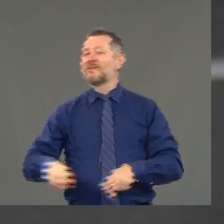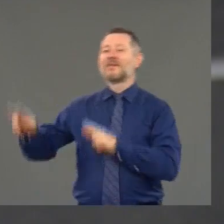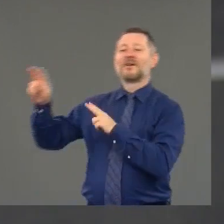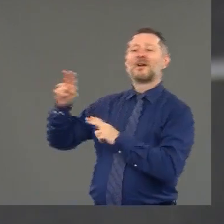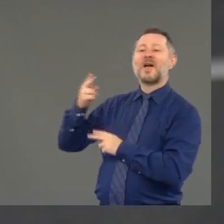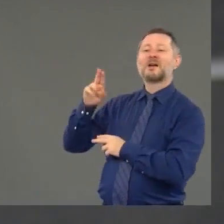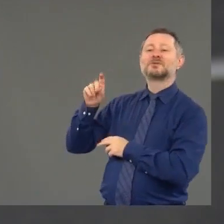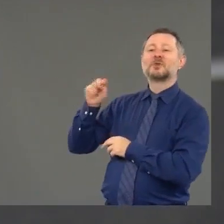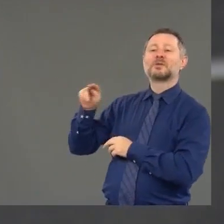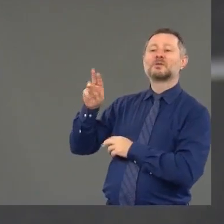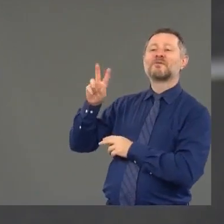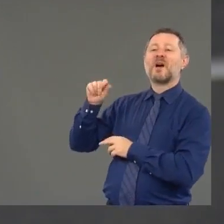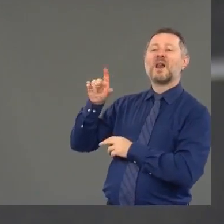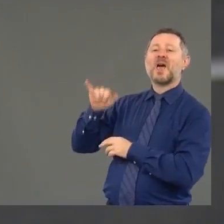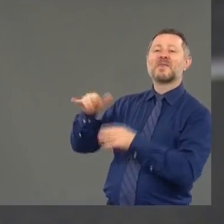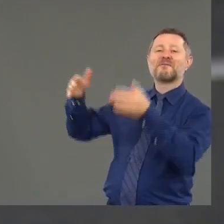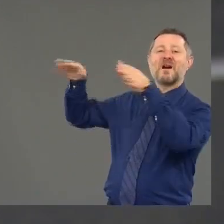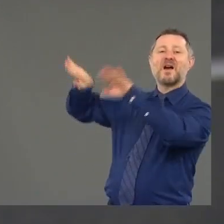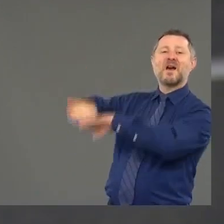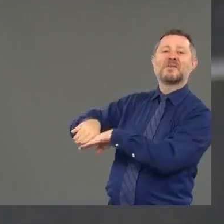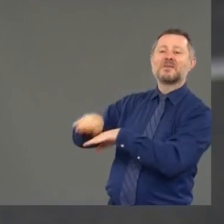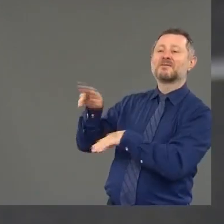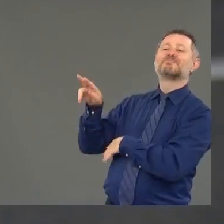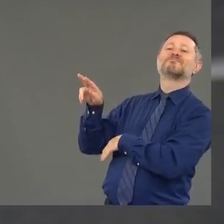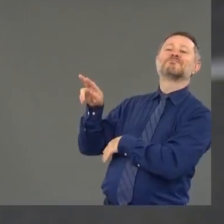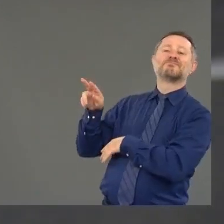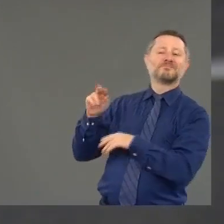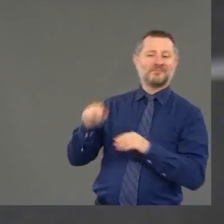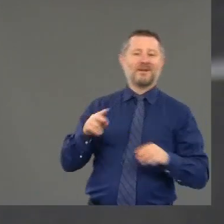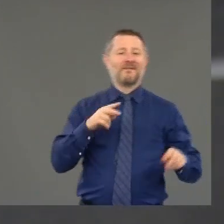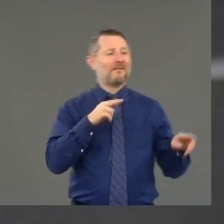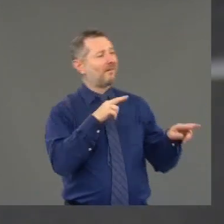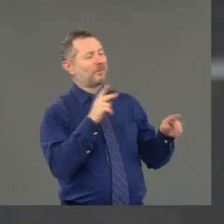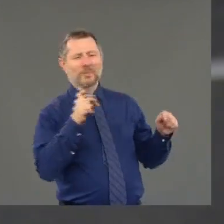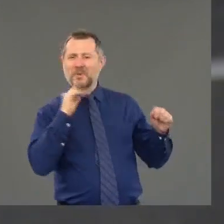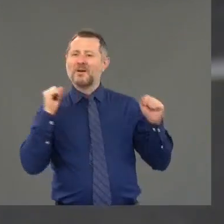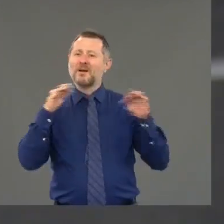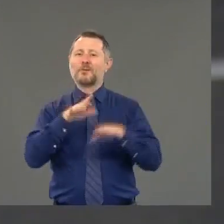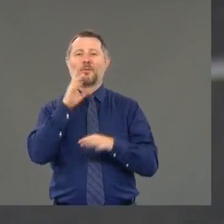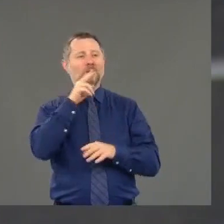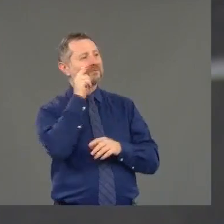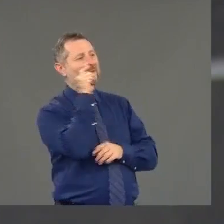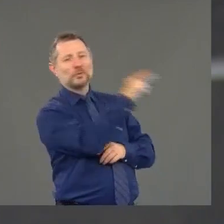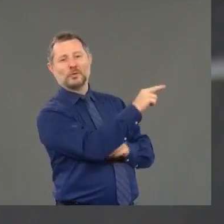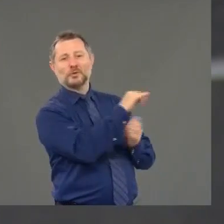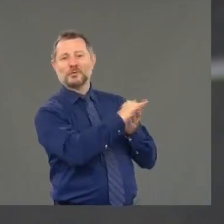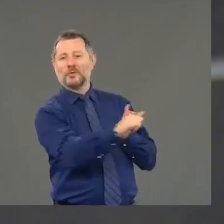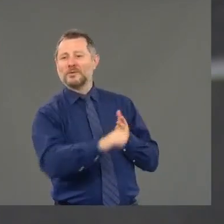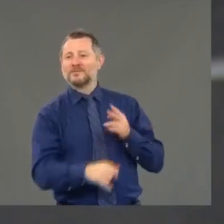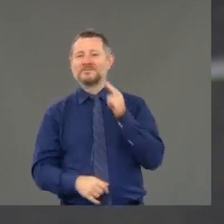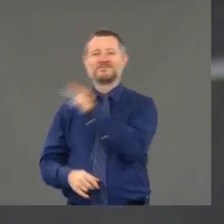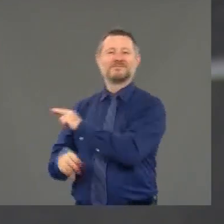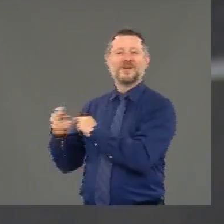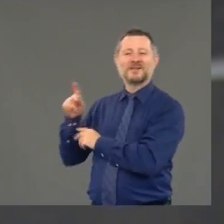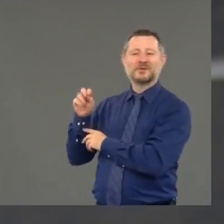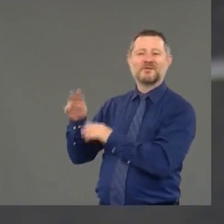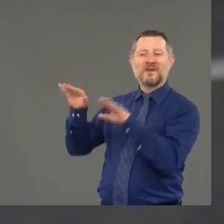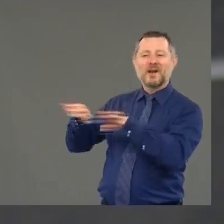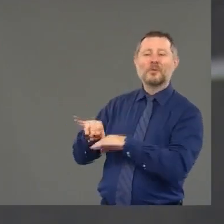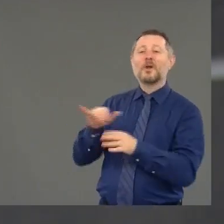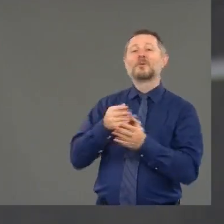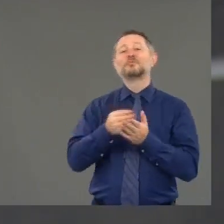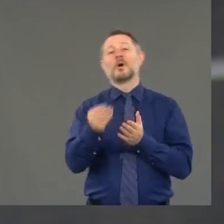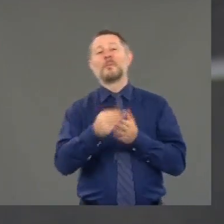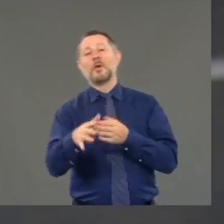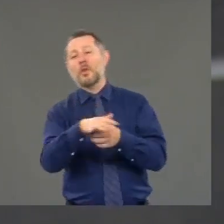the north. Yeah. I think you're going to get thousands of people who come and they'll stop in local shops and they'll stop